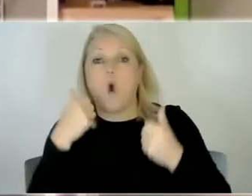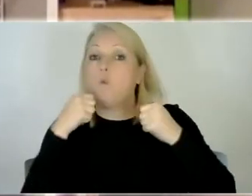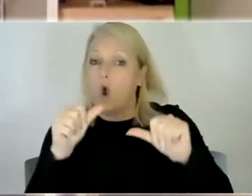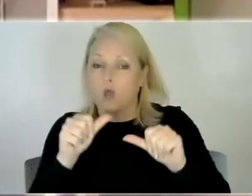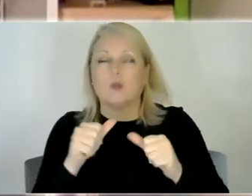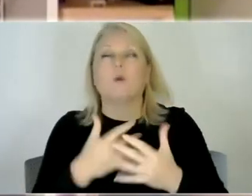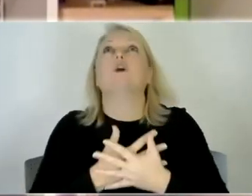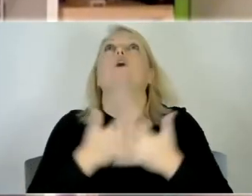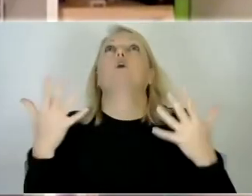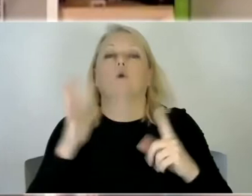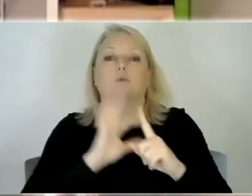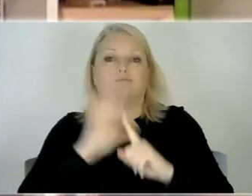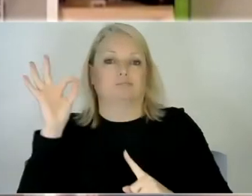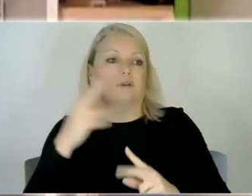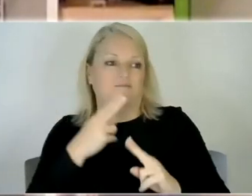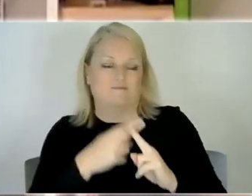difference for him